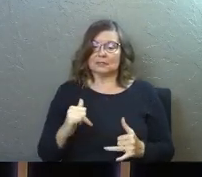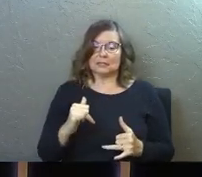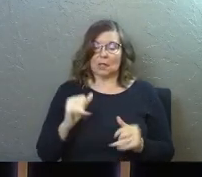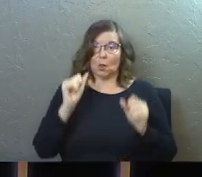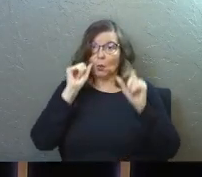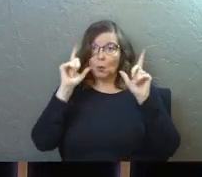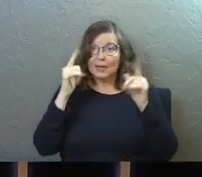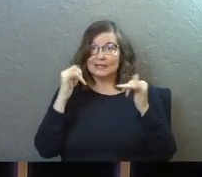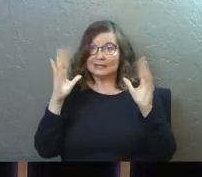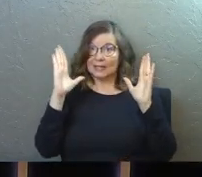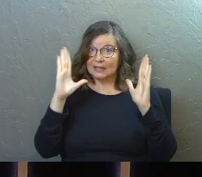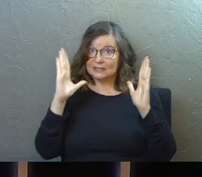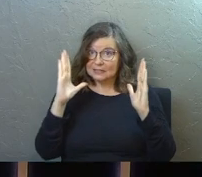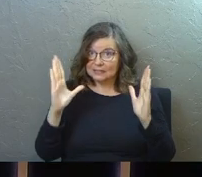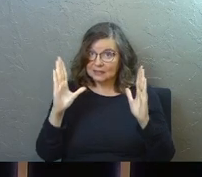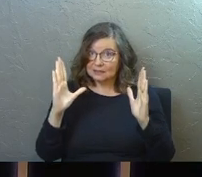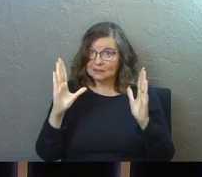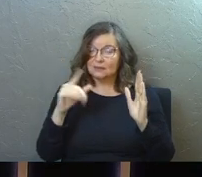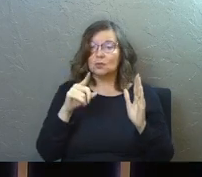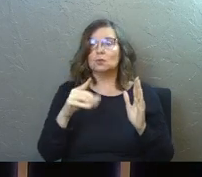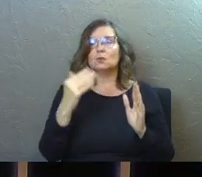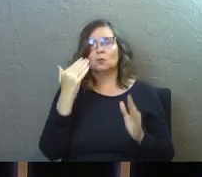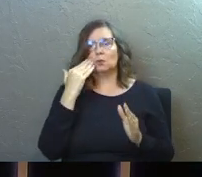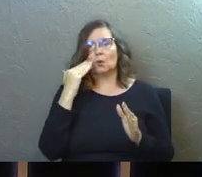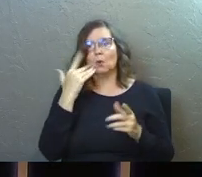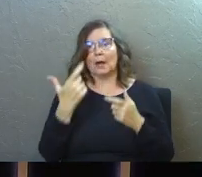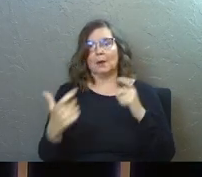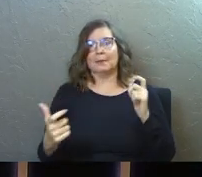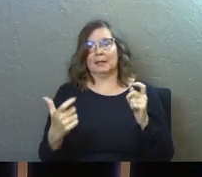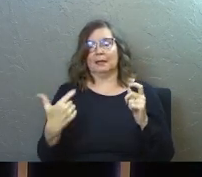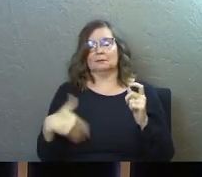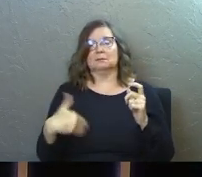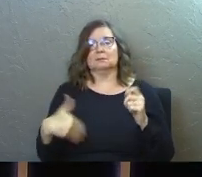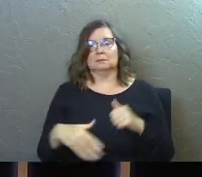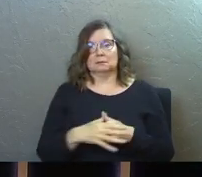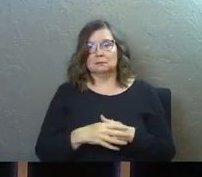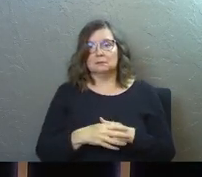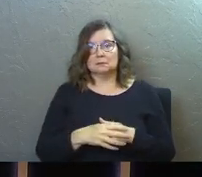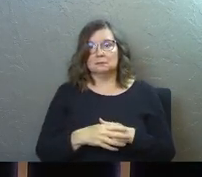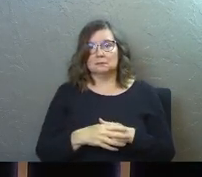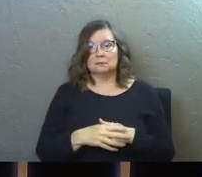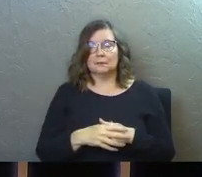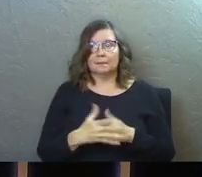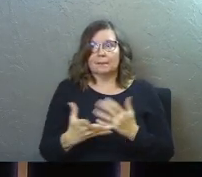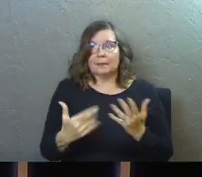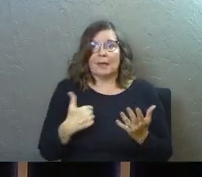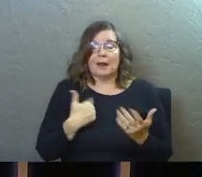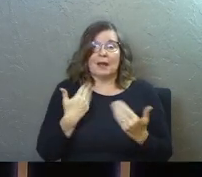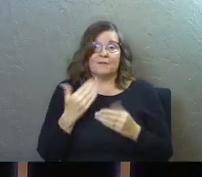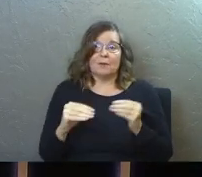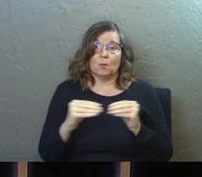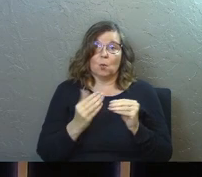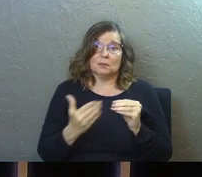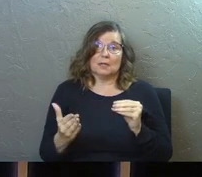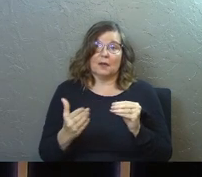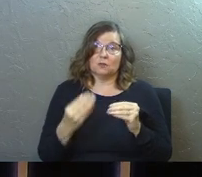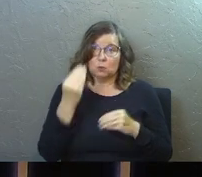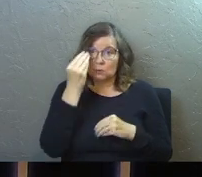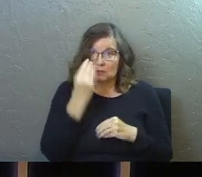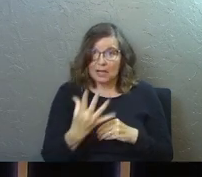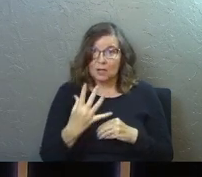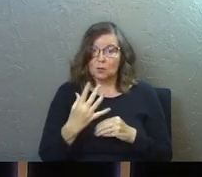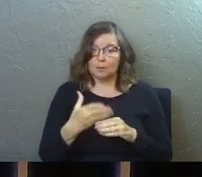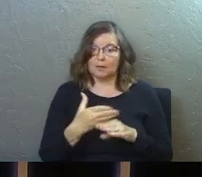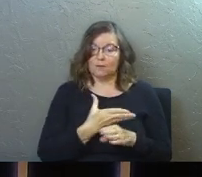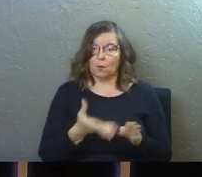awake and still listening, you know, just how big of a deal this is. And I've got some more stuff to tell